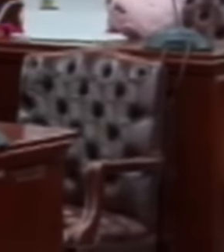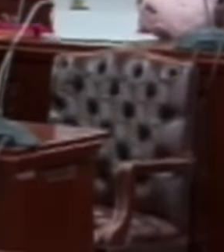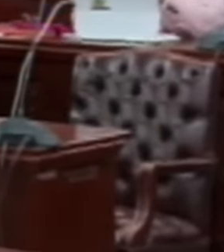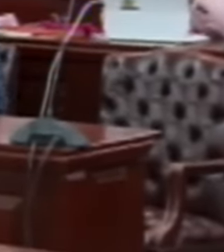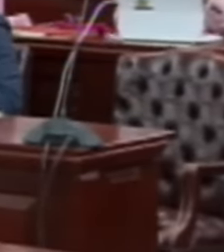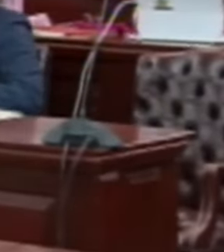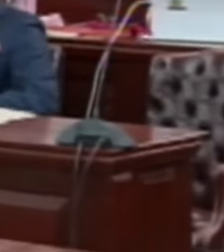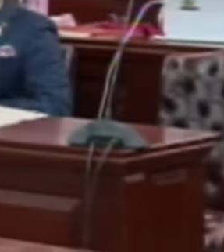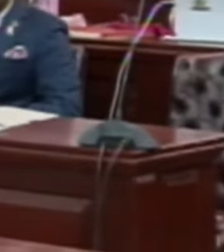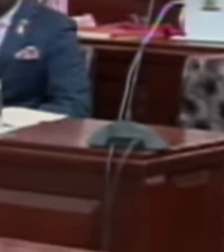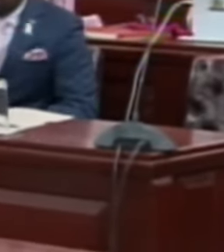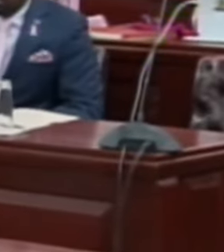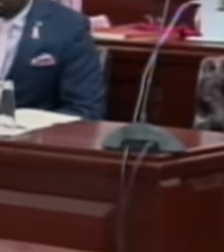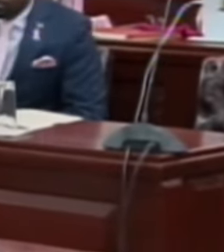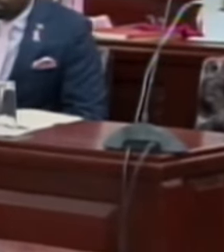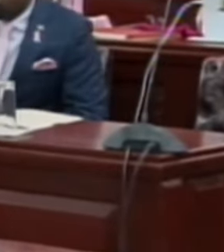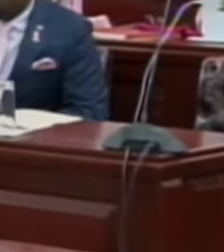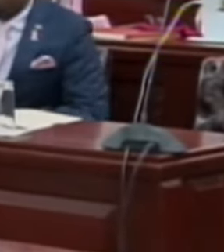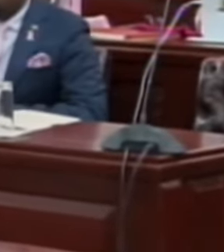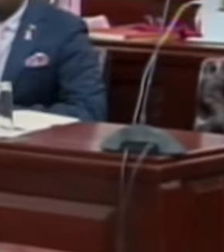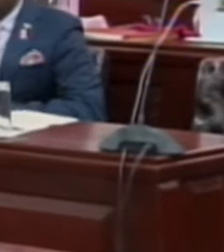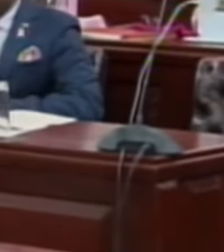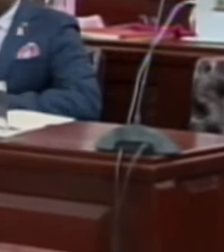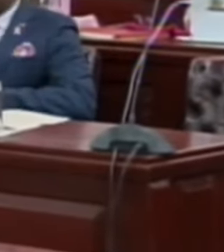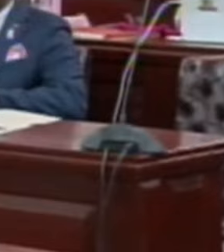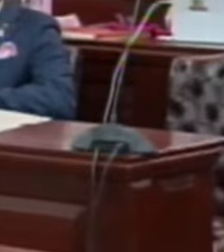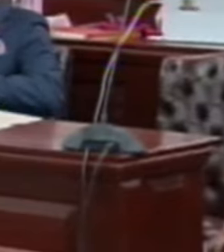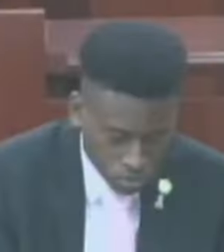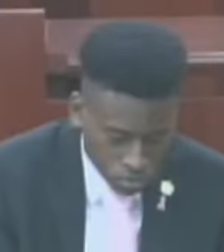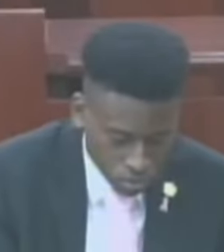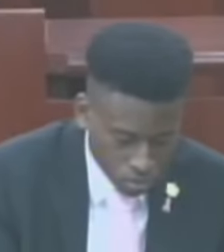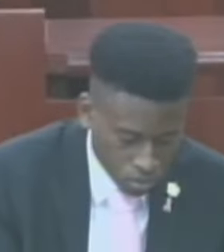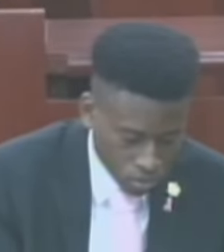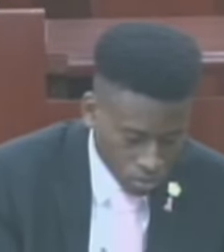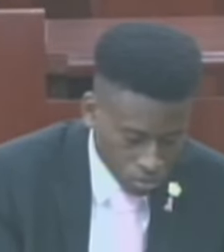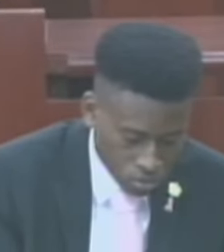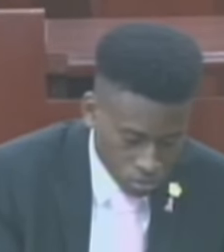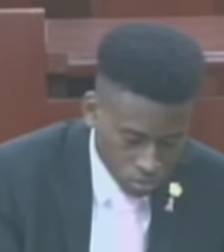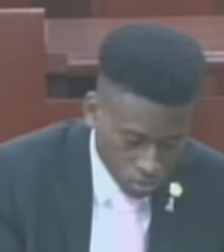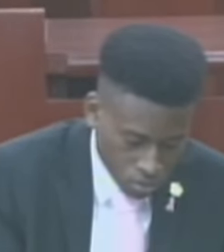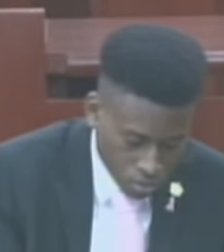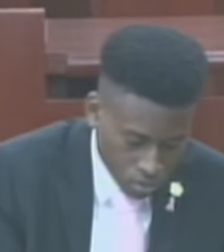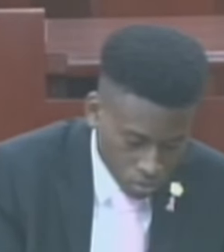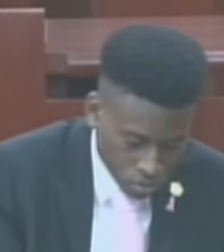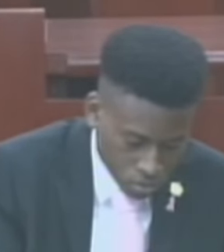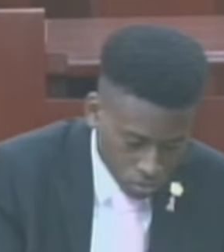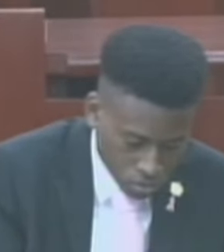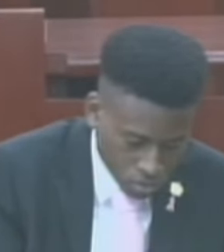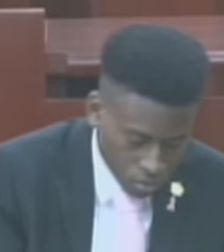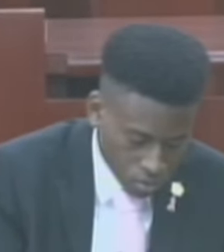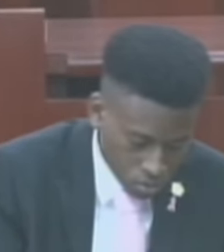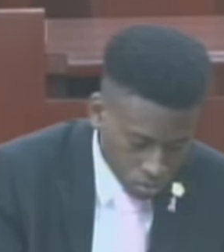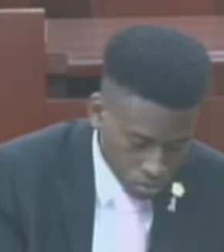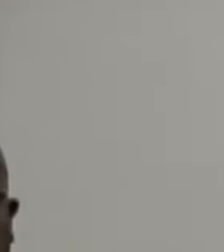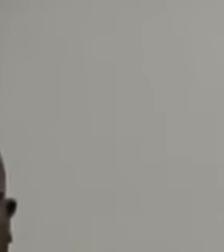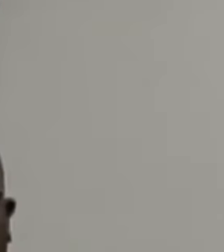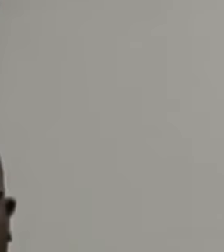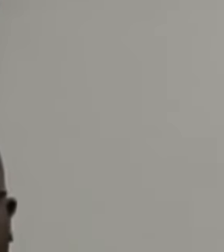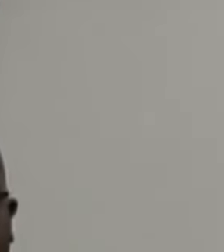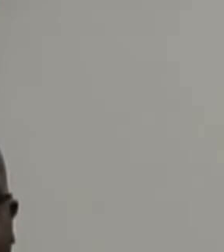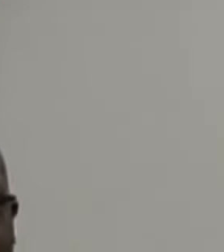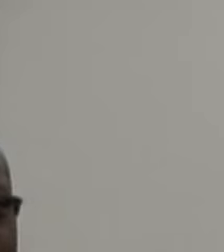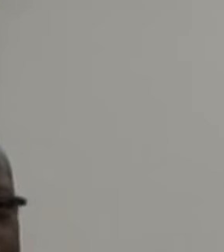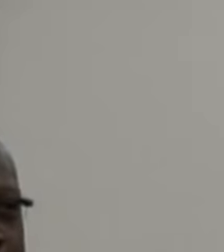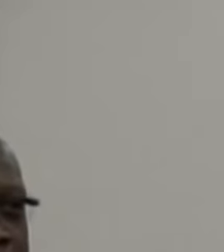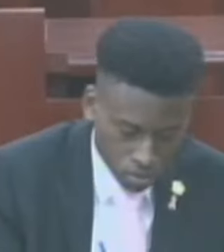I rise Madam Speaker to second the motion the question is does this house be adjourned signed aye those